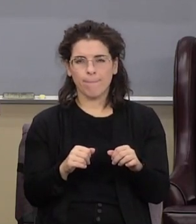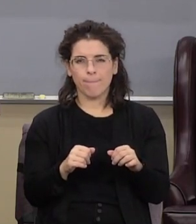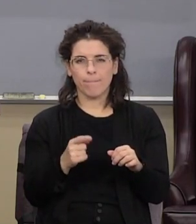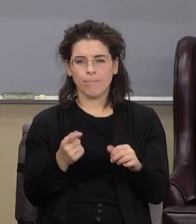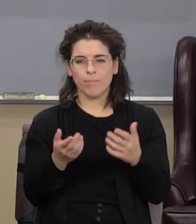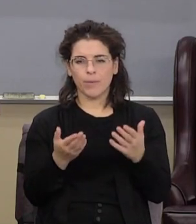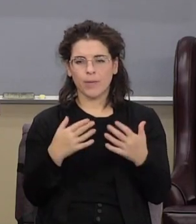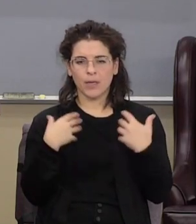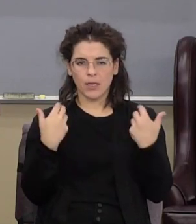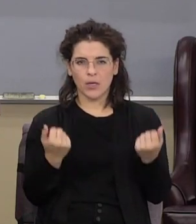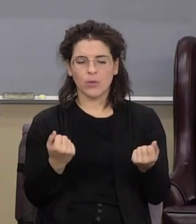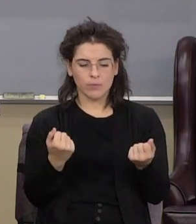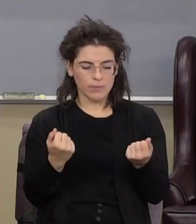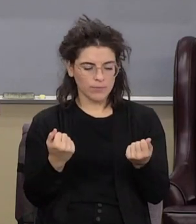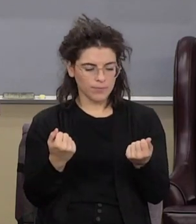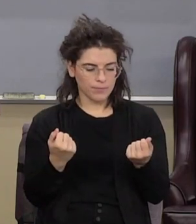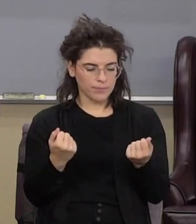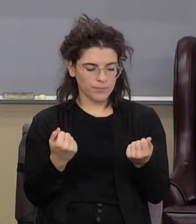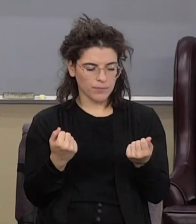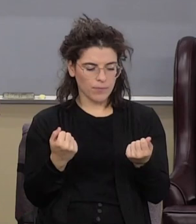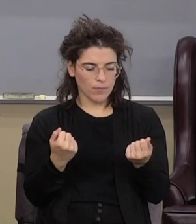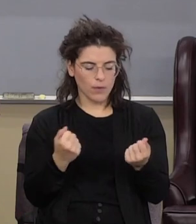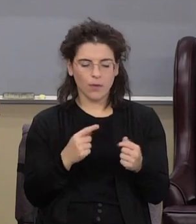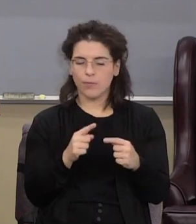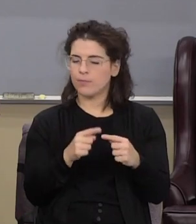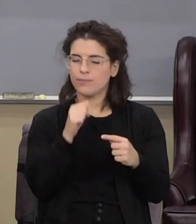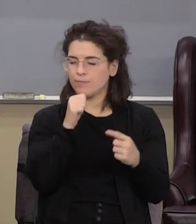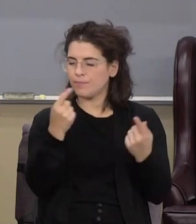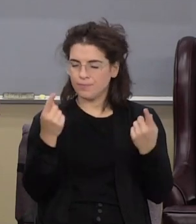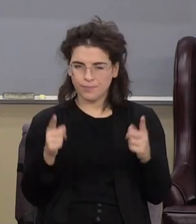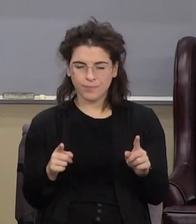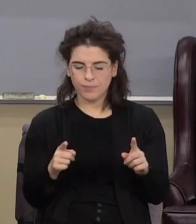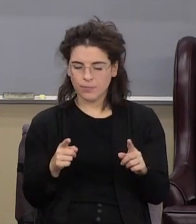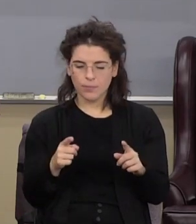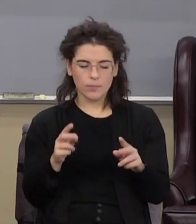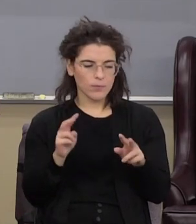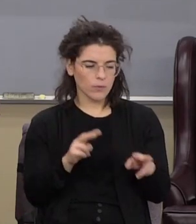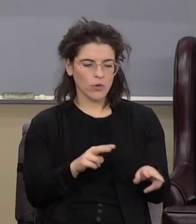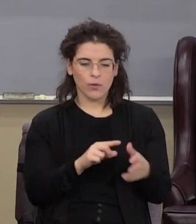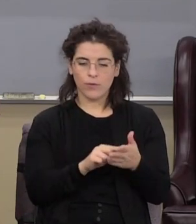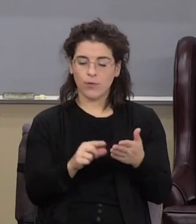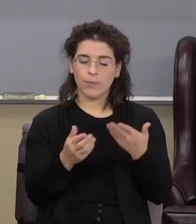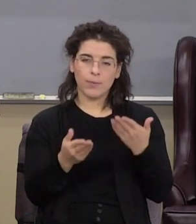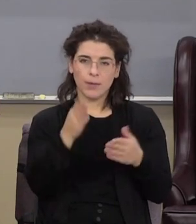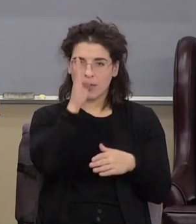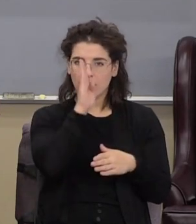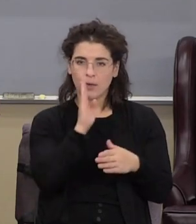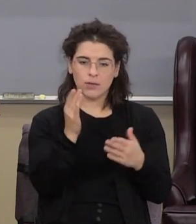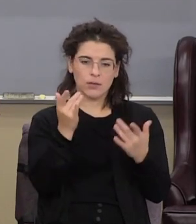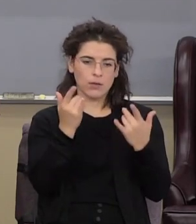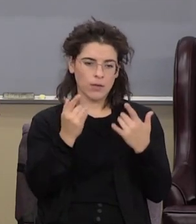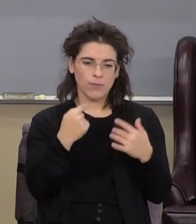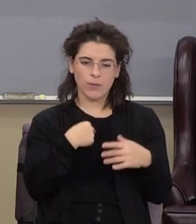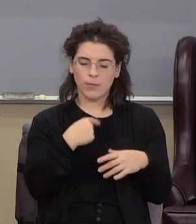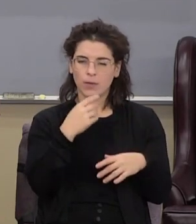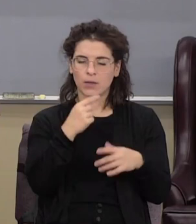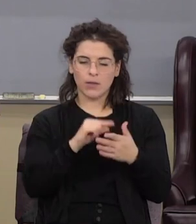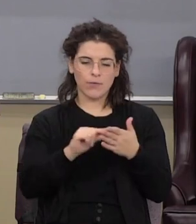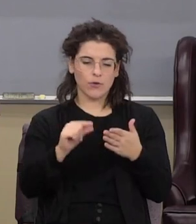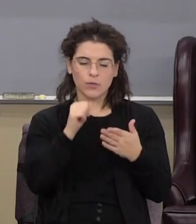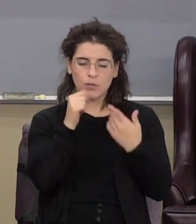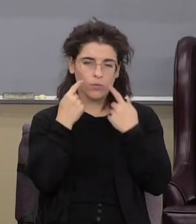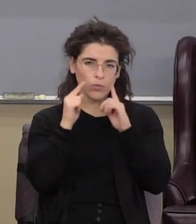you might get healed and when it doesn't happen you look at the verse and say well maybe God doesn't love me because that verse didn't work in my life